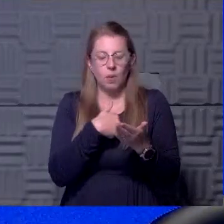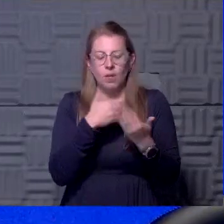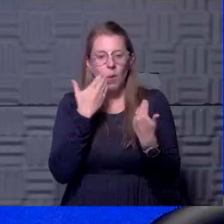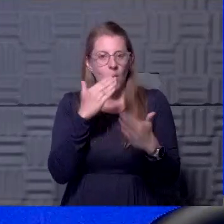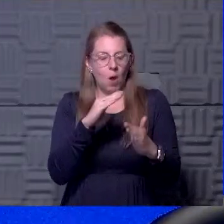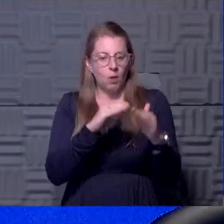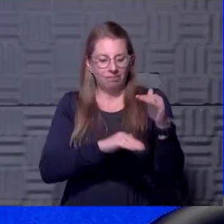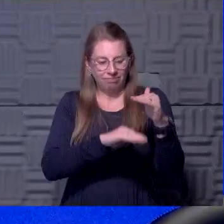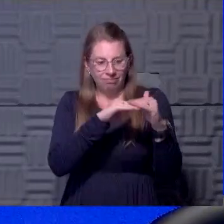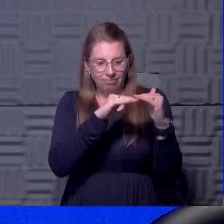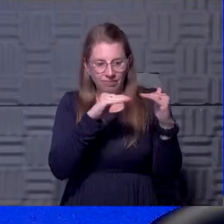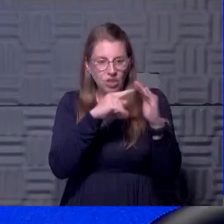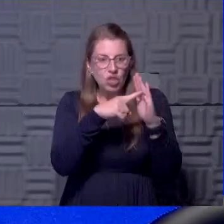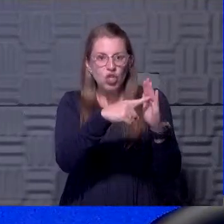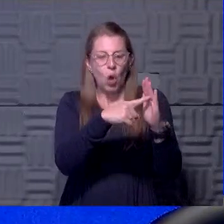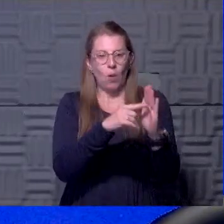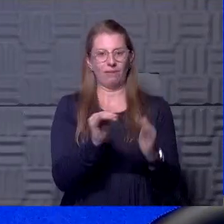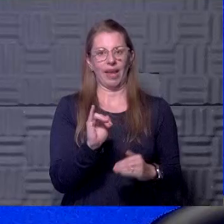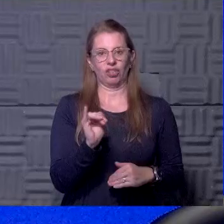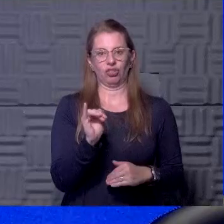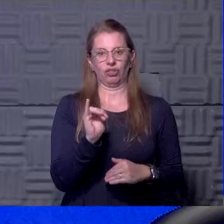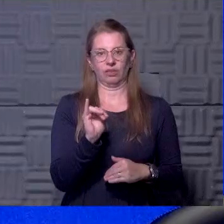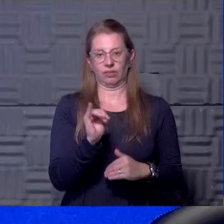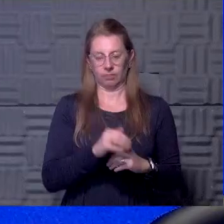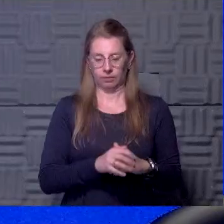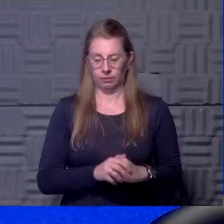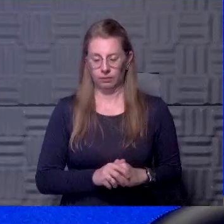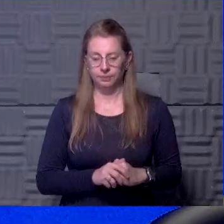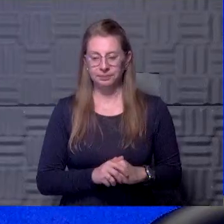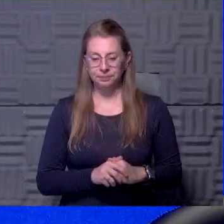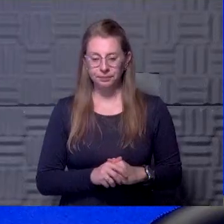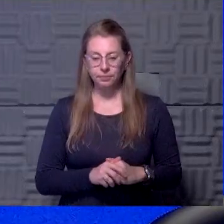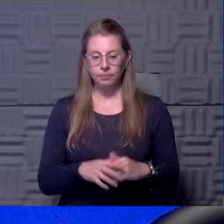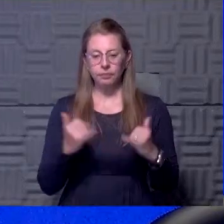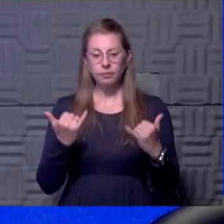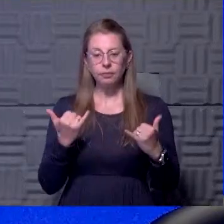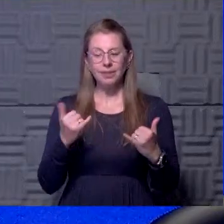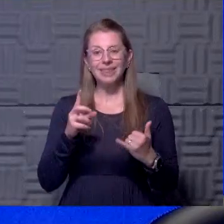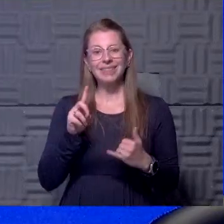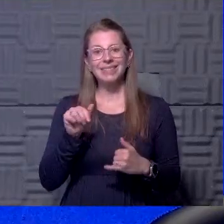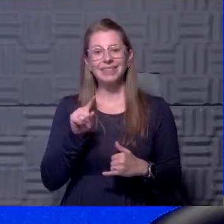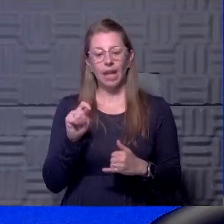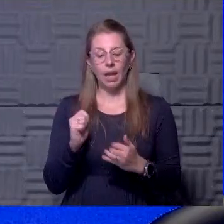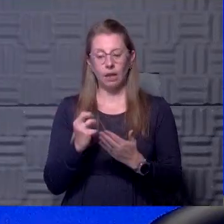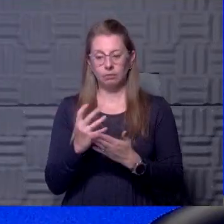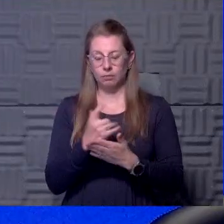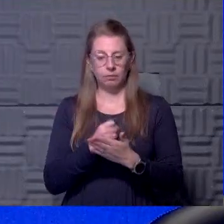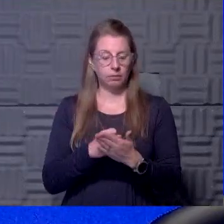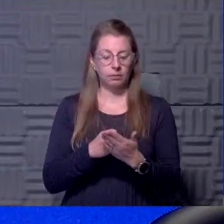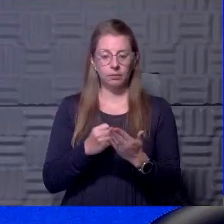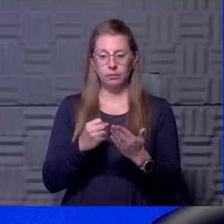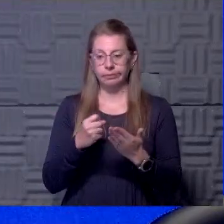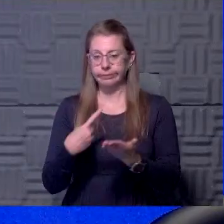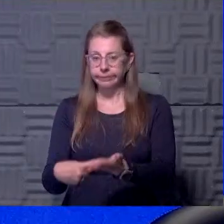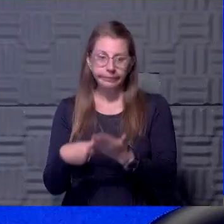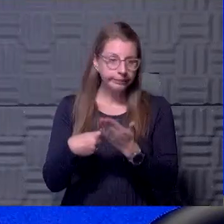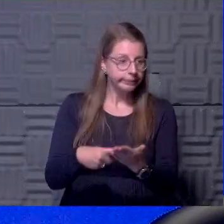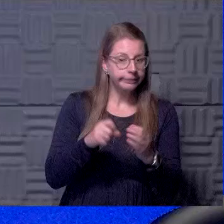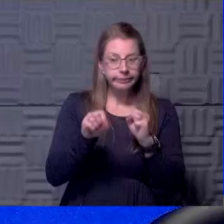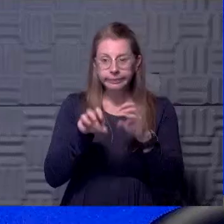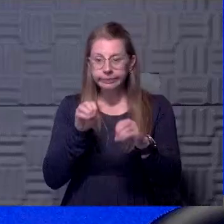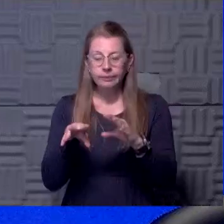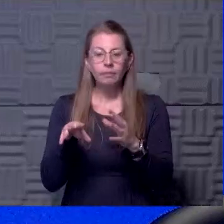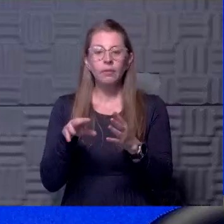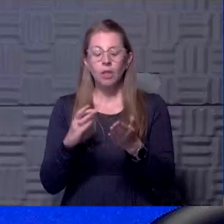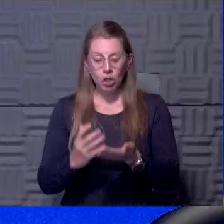being infectious. Right now, a lot of, um, the data being thrown around in the ability